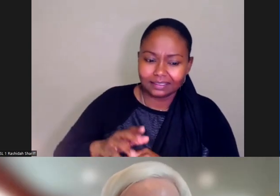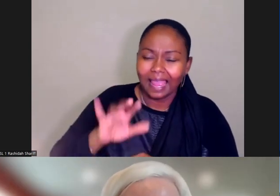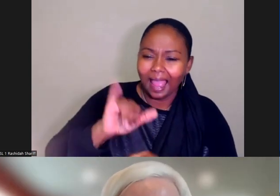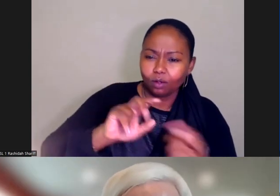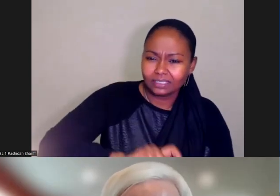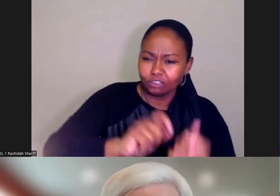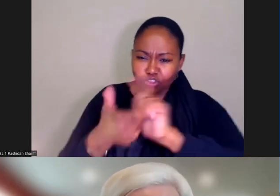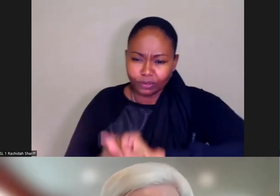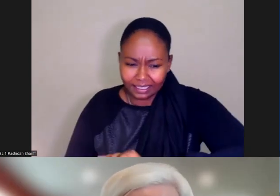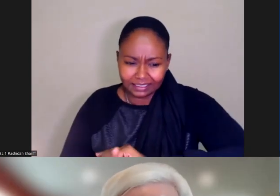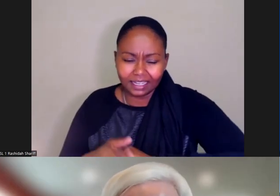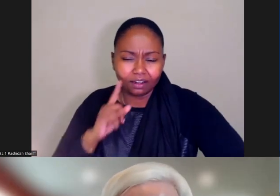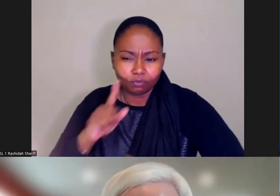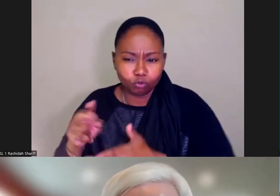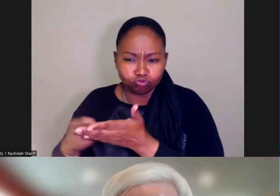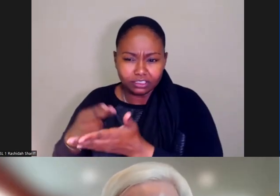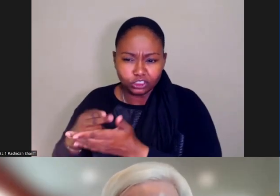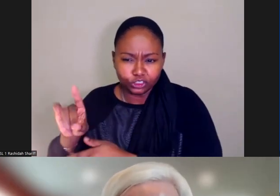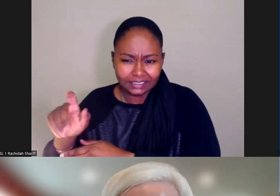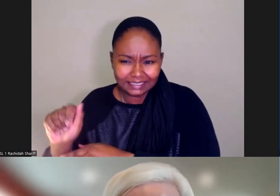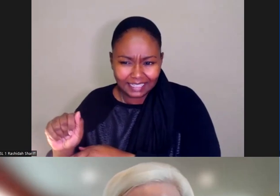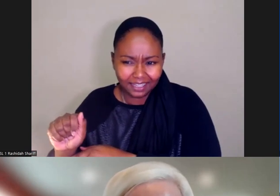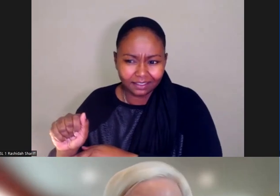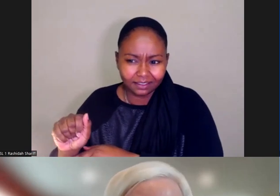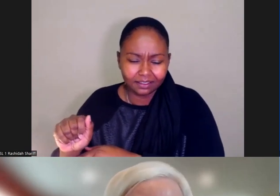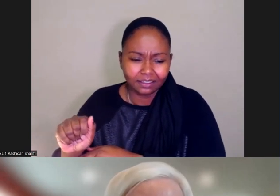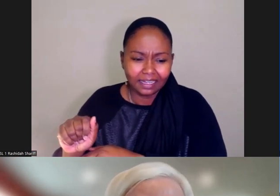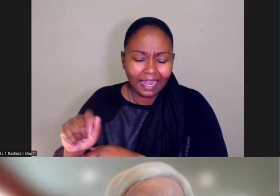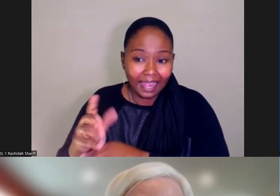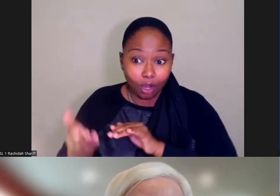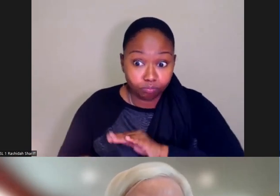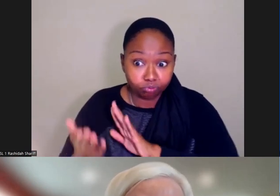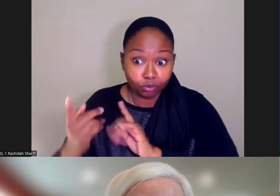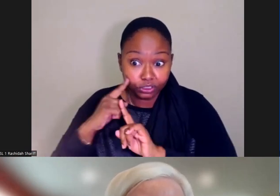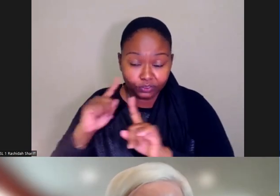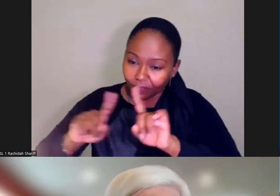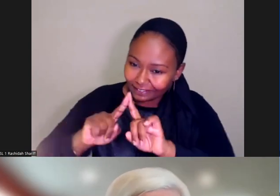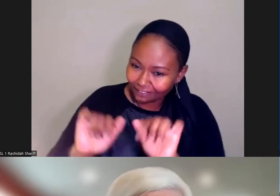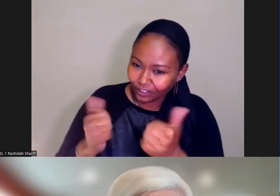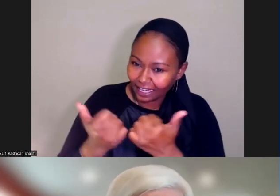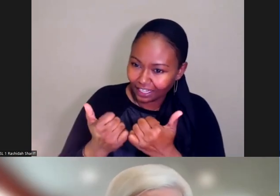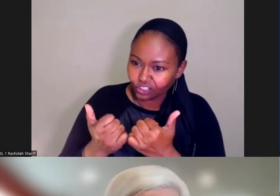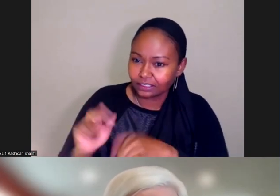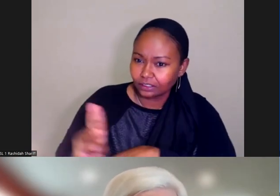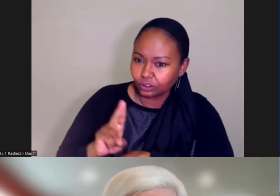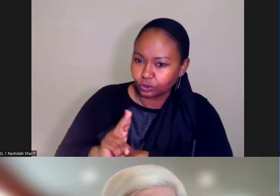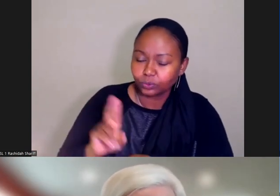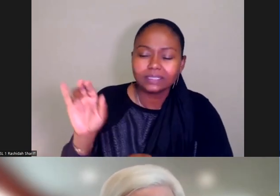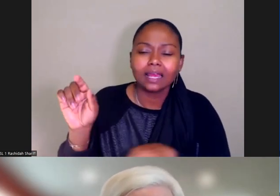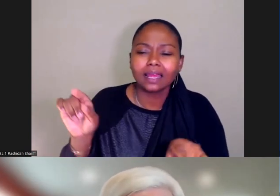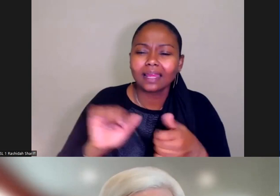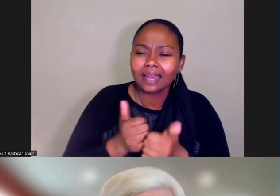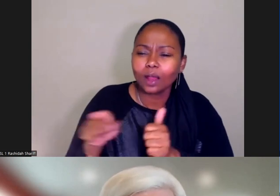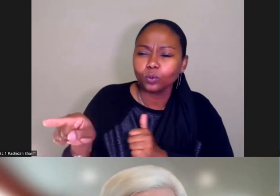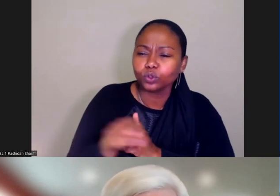strategic approaches that the different agencies are implementing? And then how do you measure